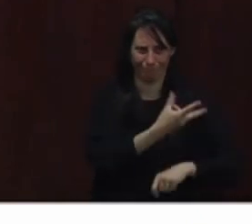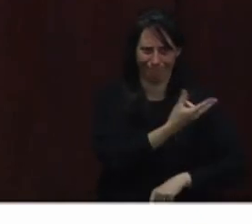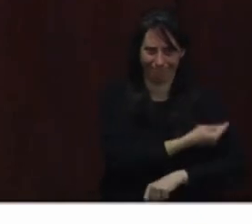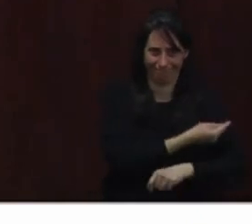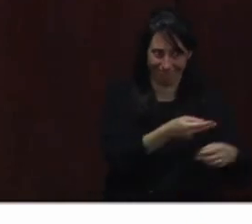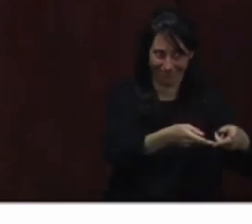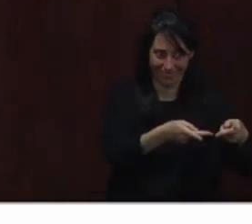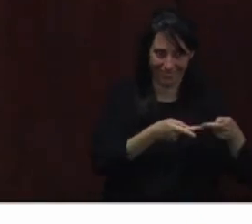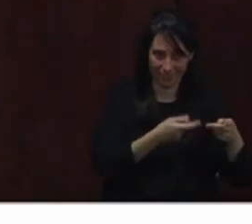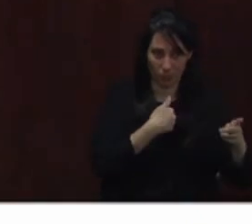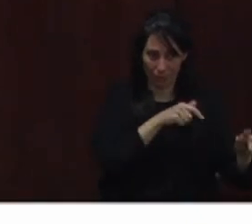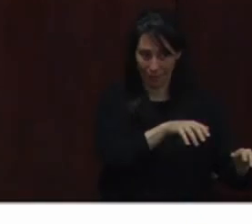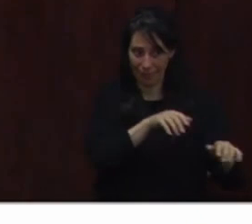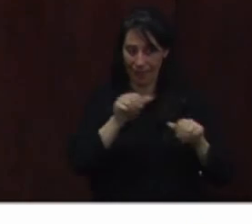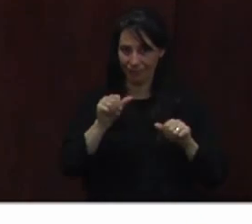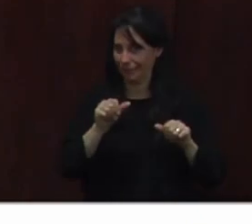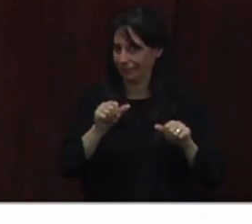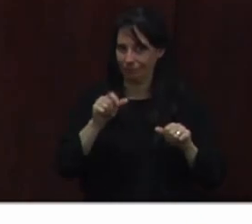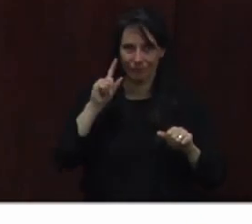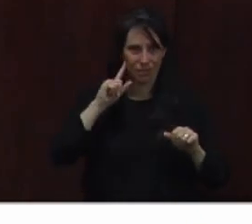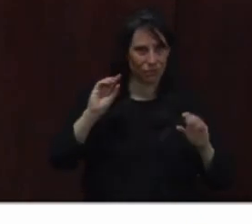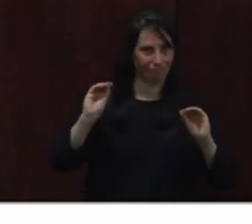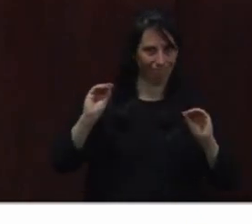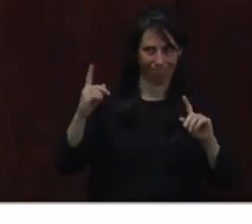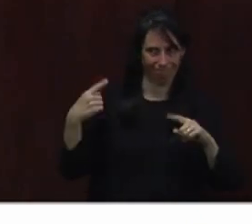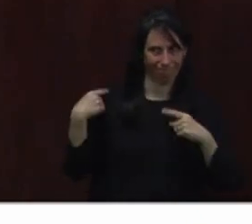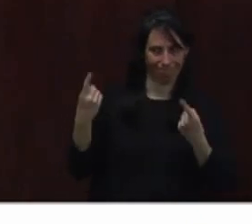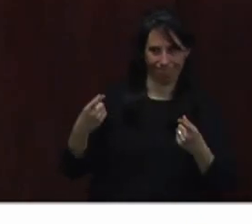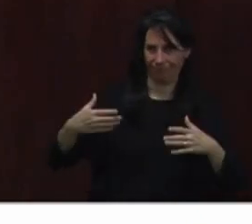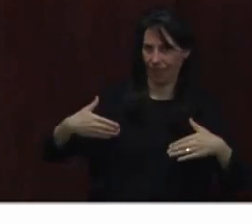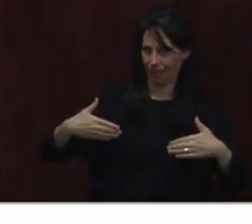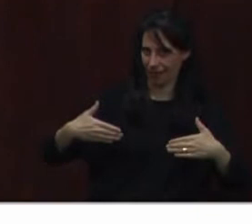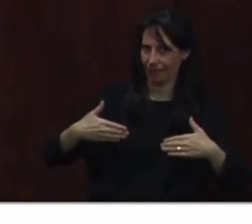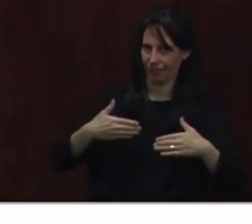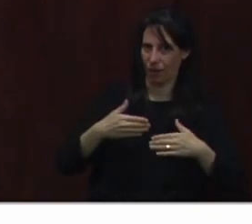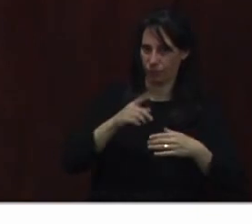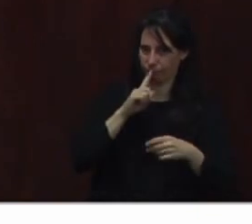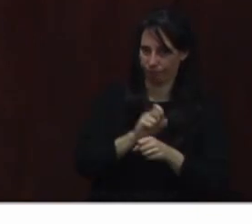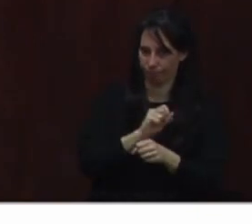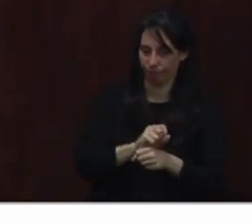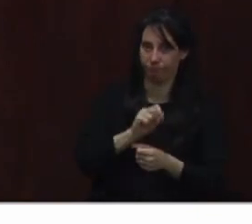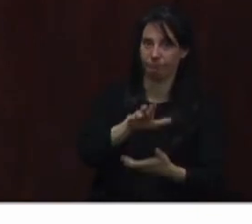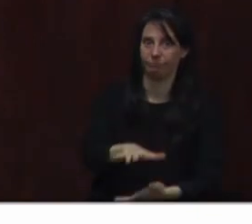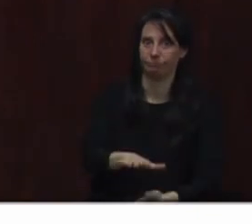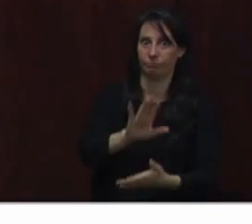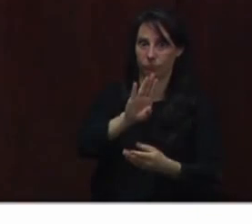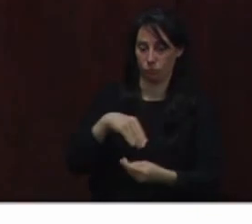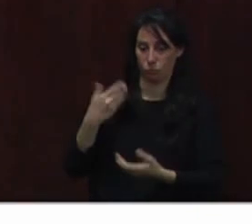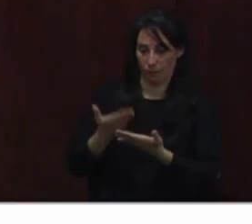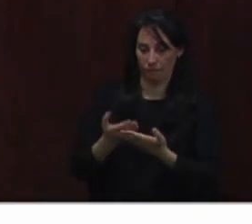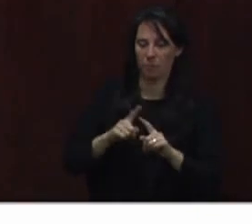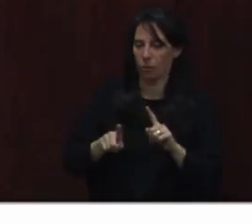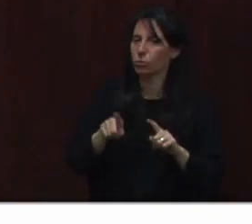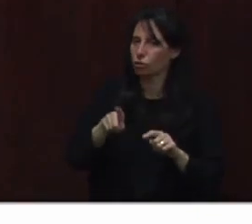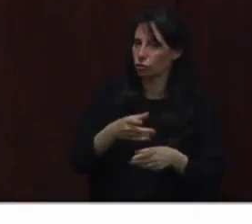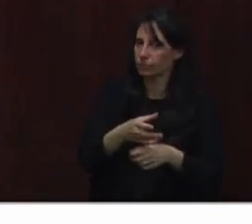I had not received confirmation that we had gotten it yet, but we are expected to receive it today or tomorrow.